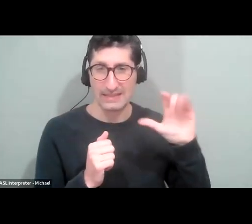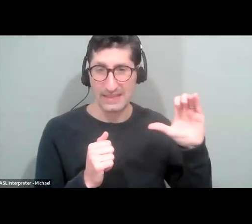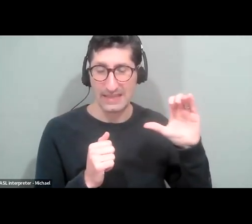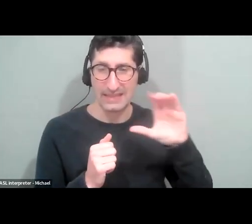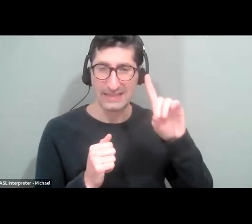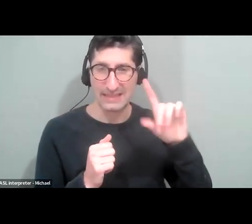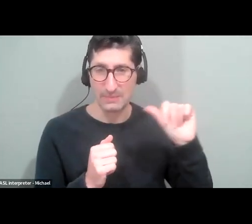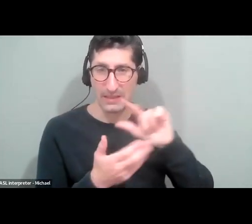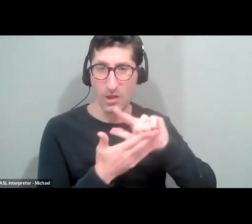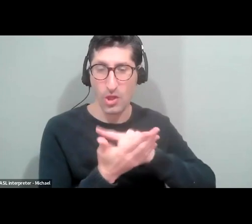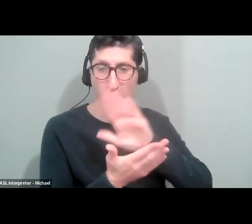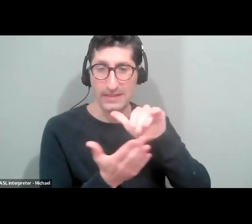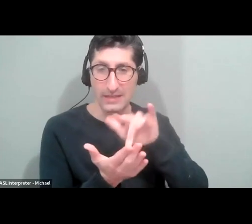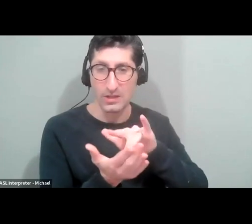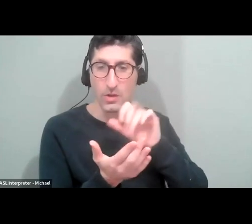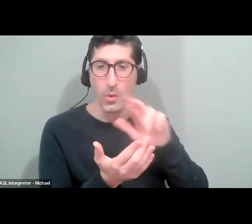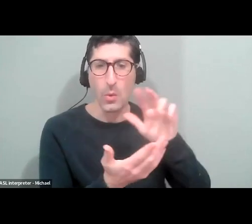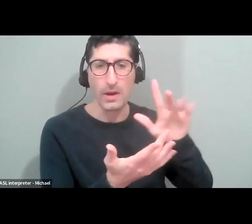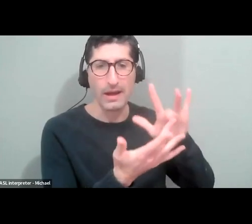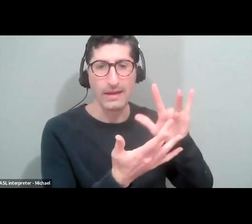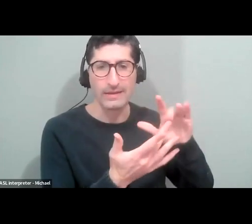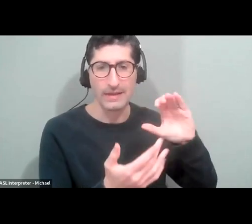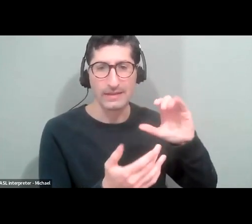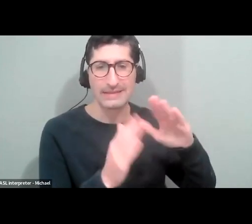office or at the Secretary of the Commonwealth's office.